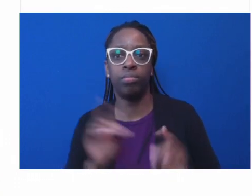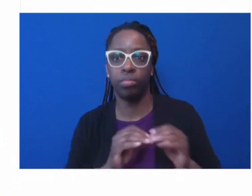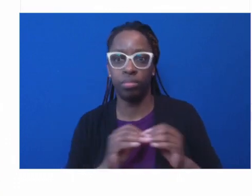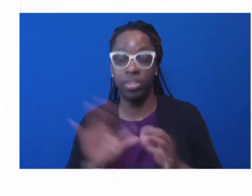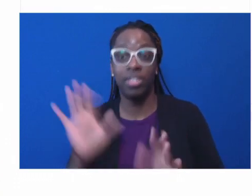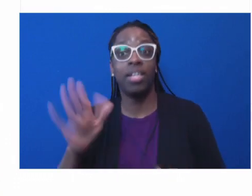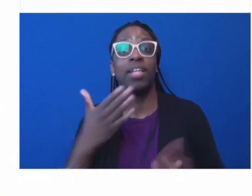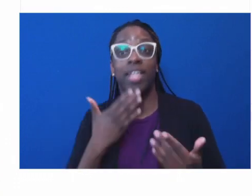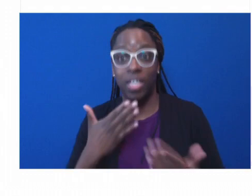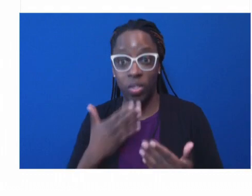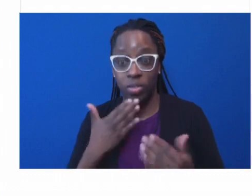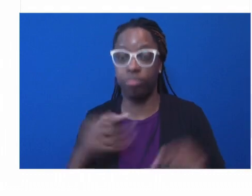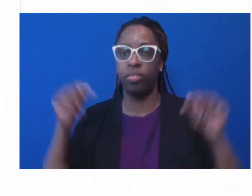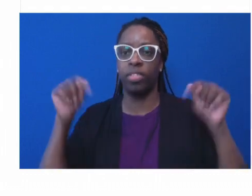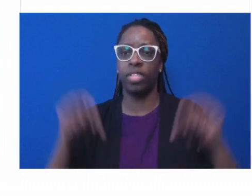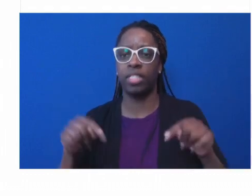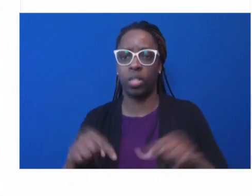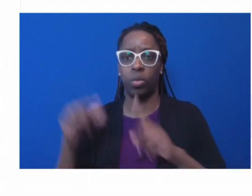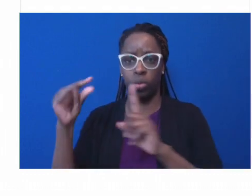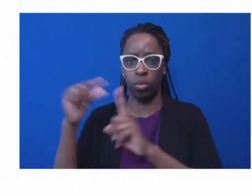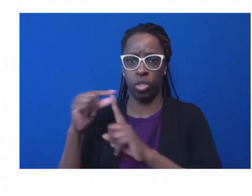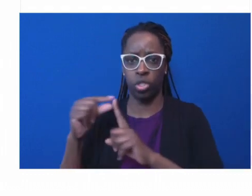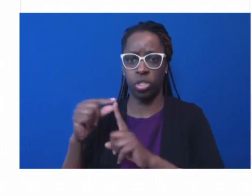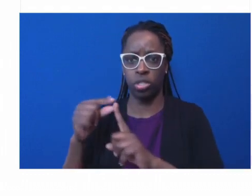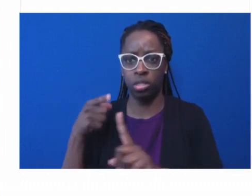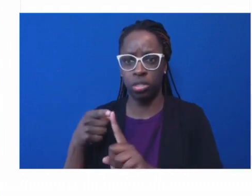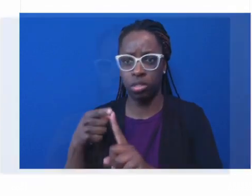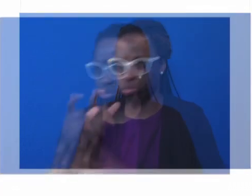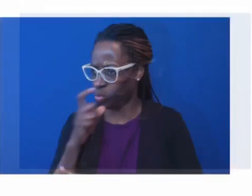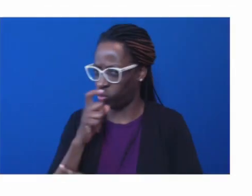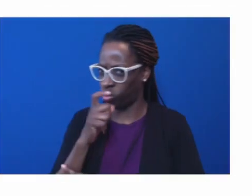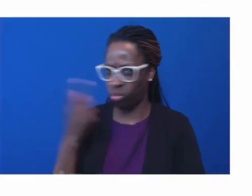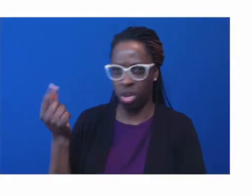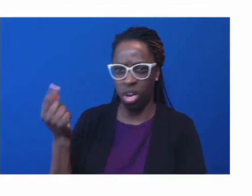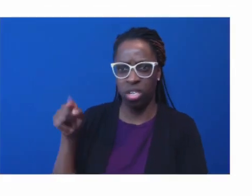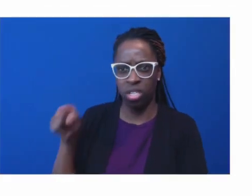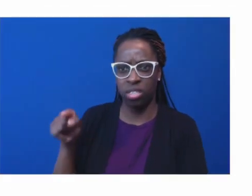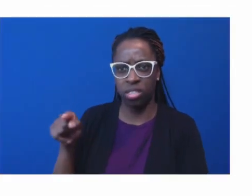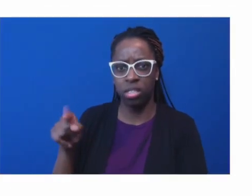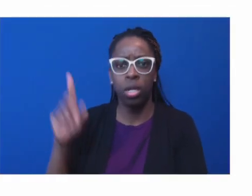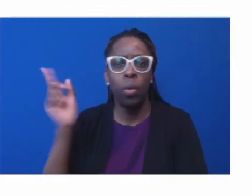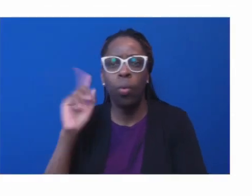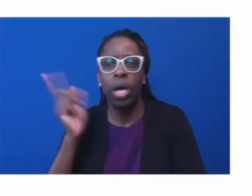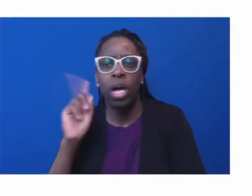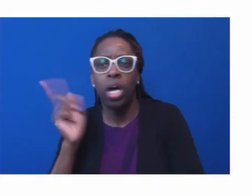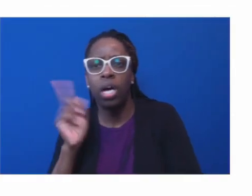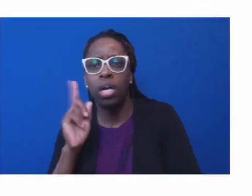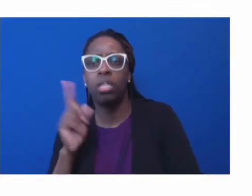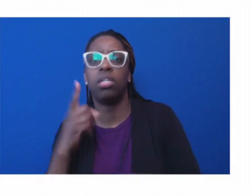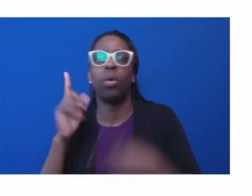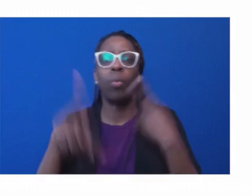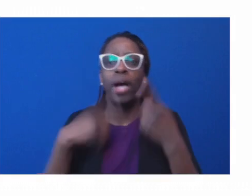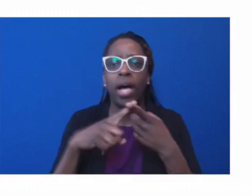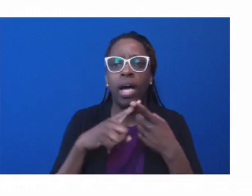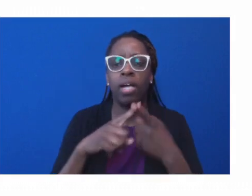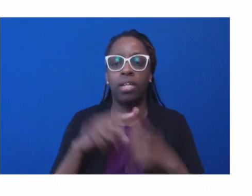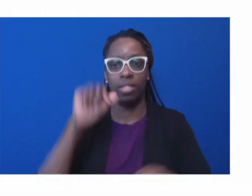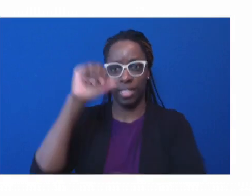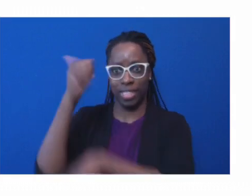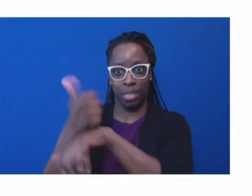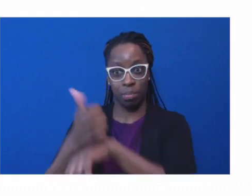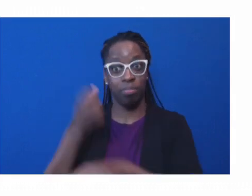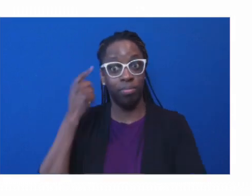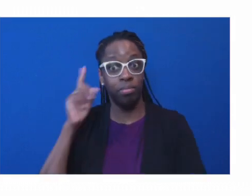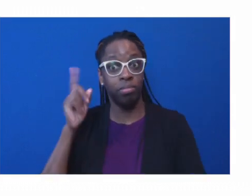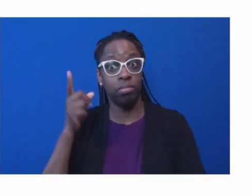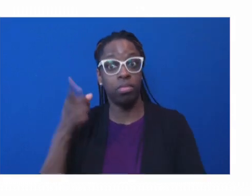if not now, when they evolved from a quote of Rabbi Hillel, the great from over 2000 years ago. While others credited President Ronald